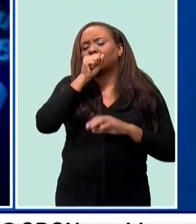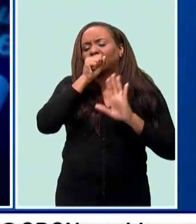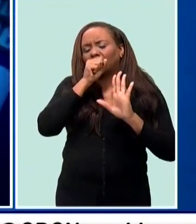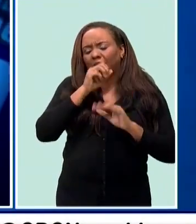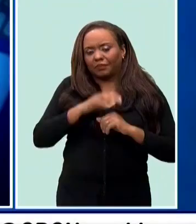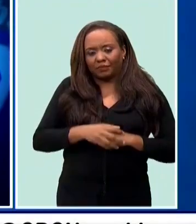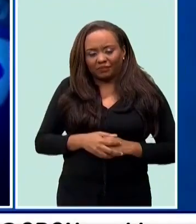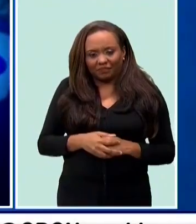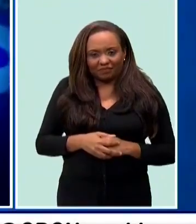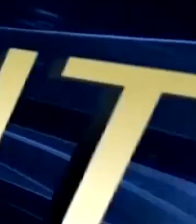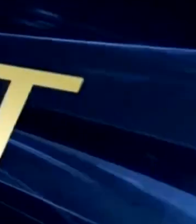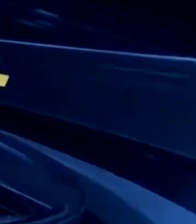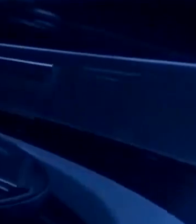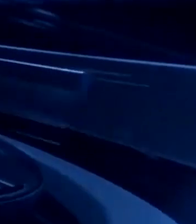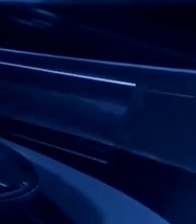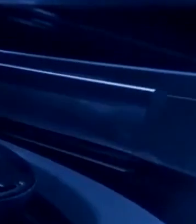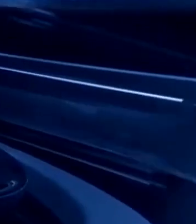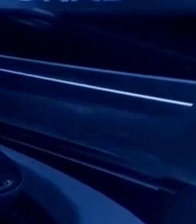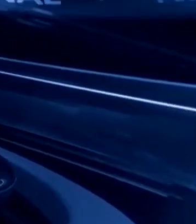for now. you so much.